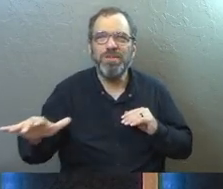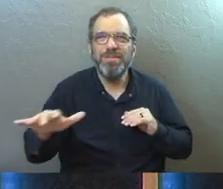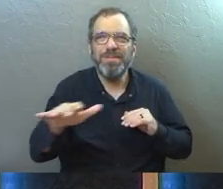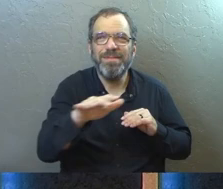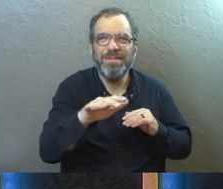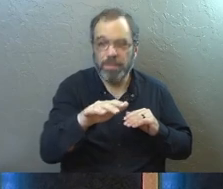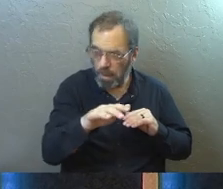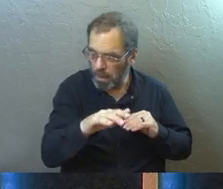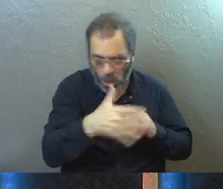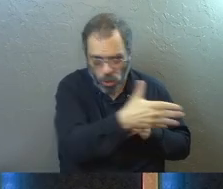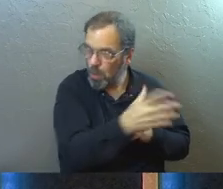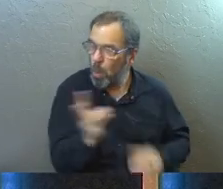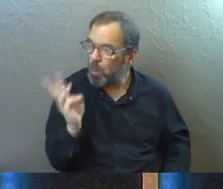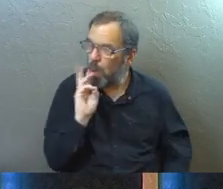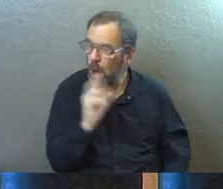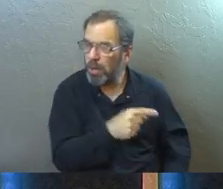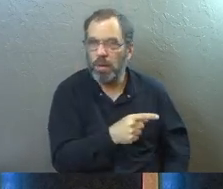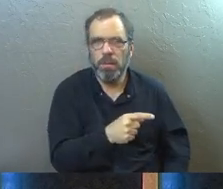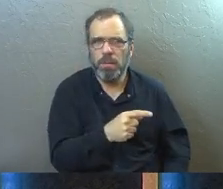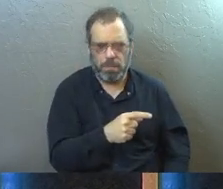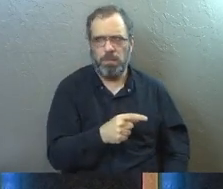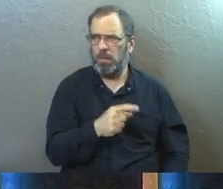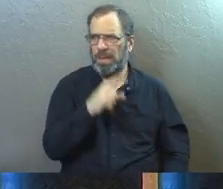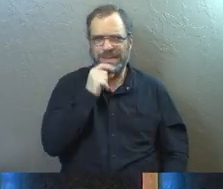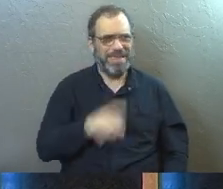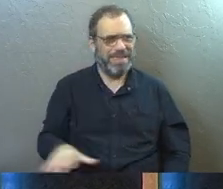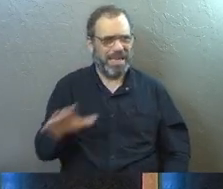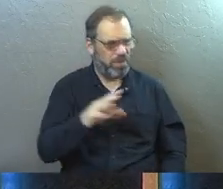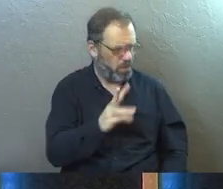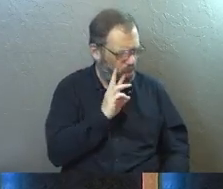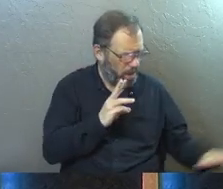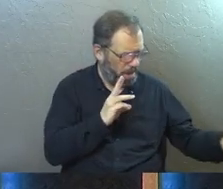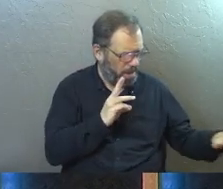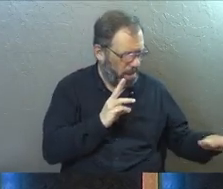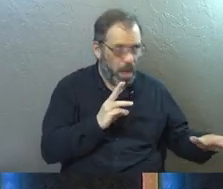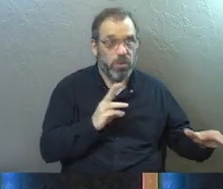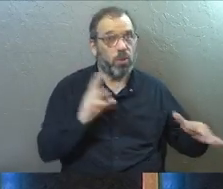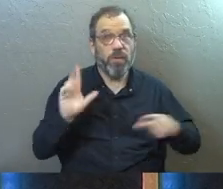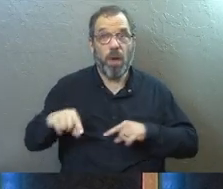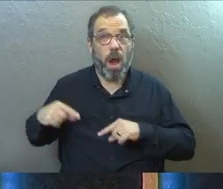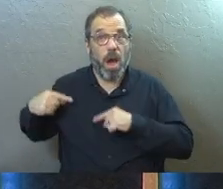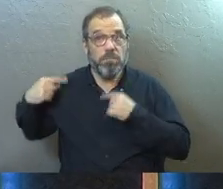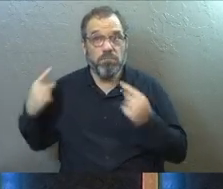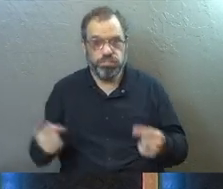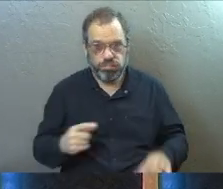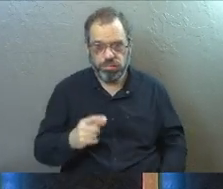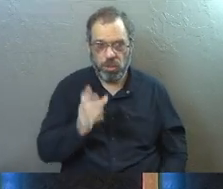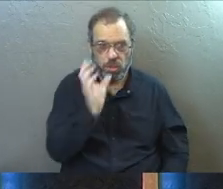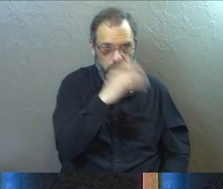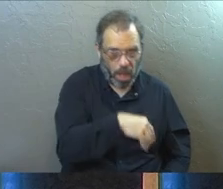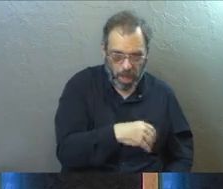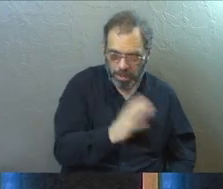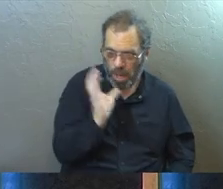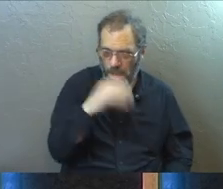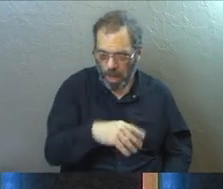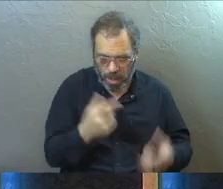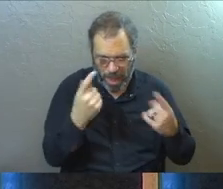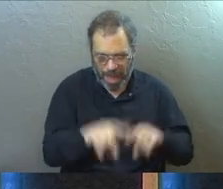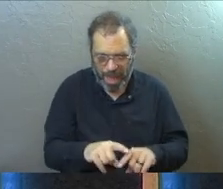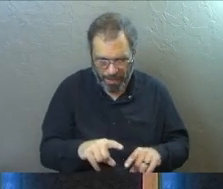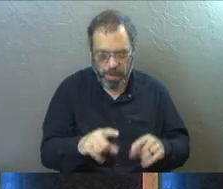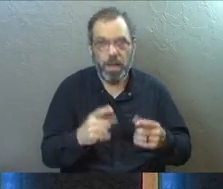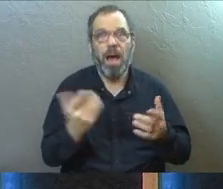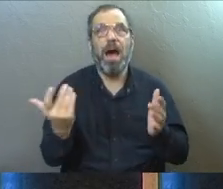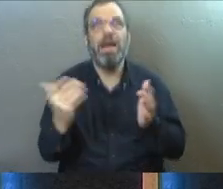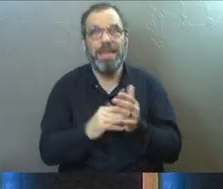And look, there's water. That's odd. Just like everything up to this point has been odd and a coincidence. Here comes